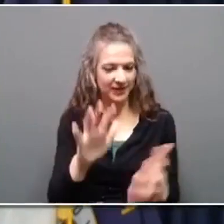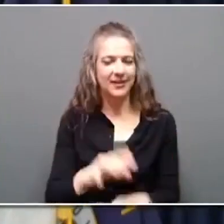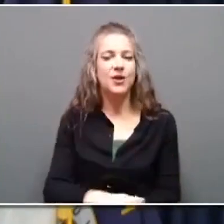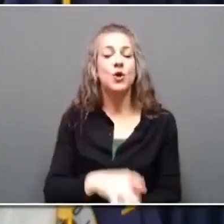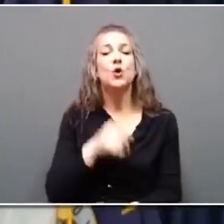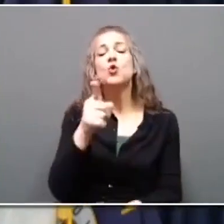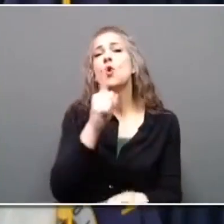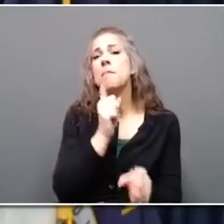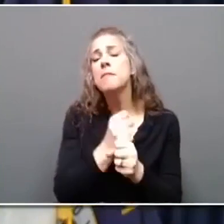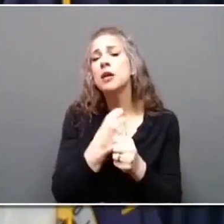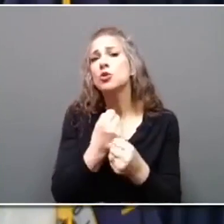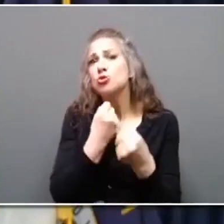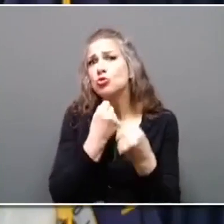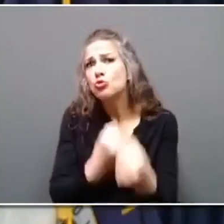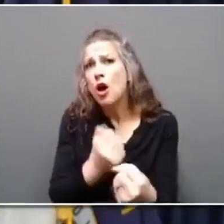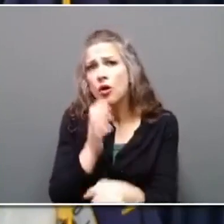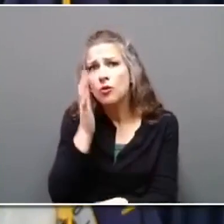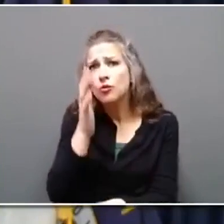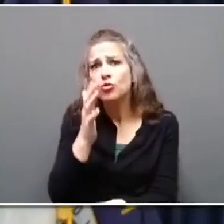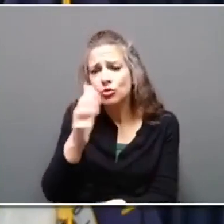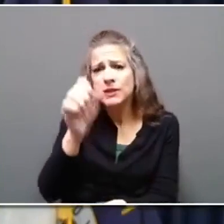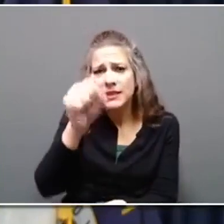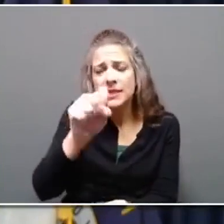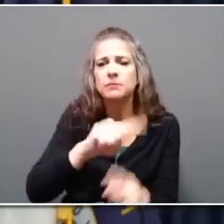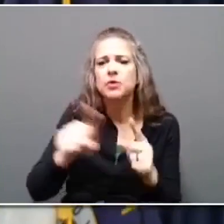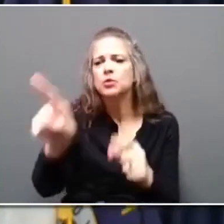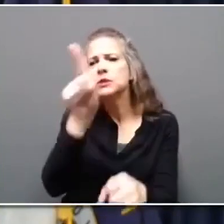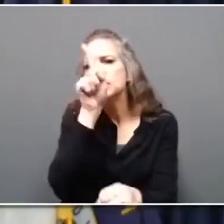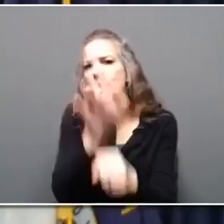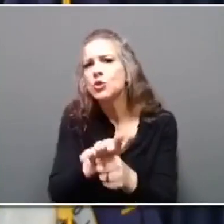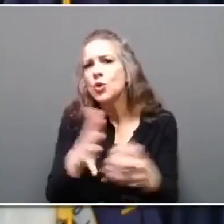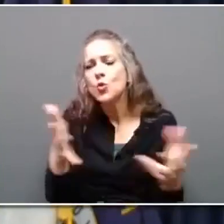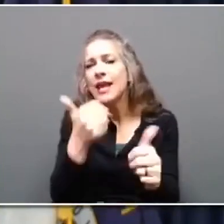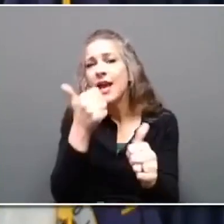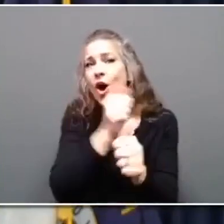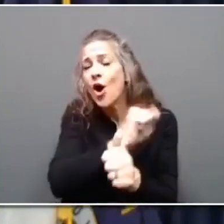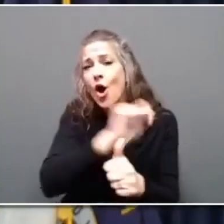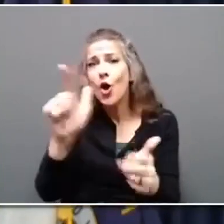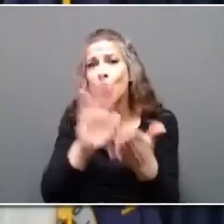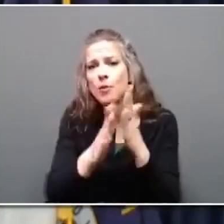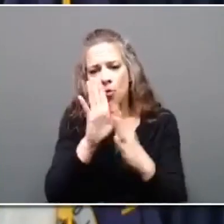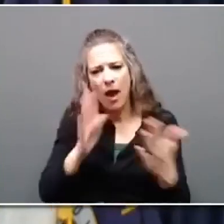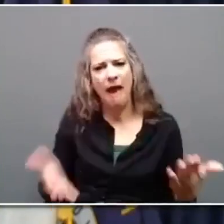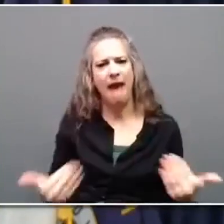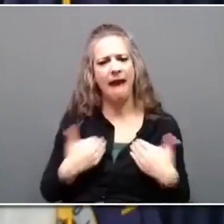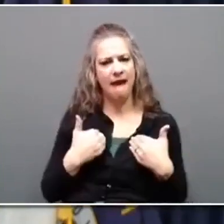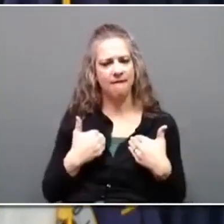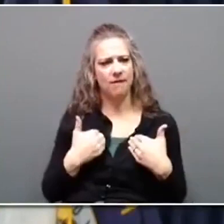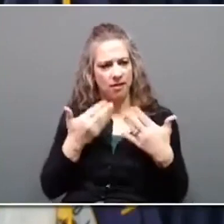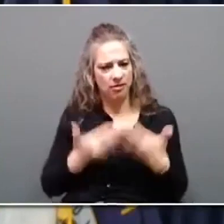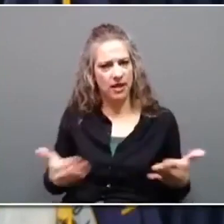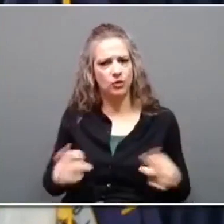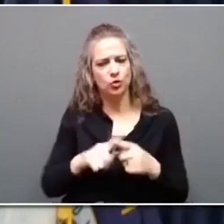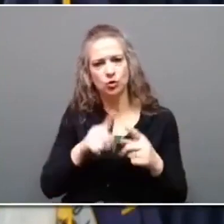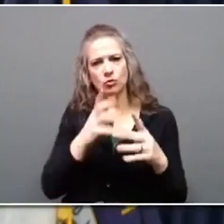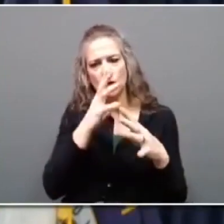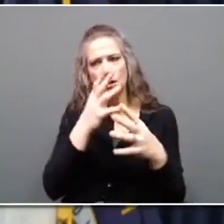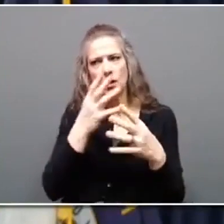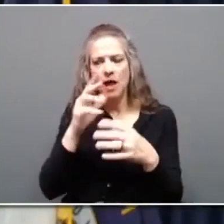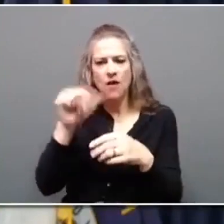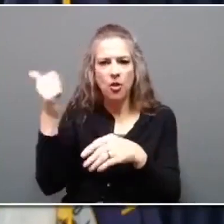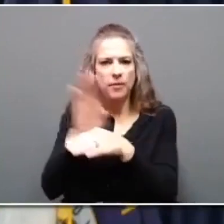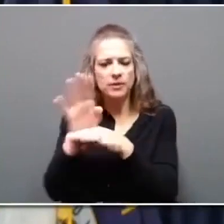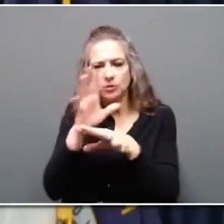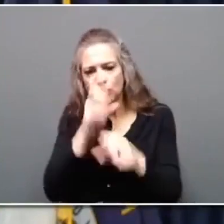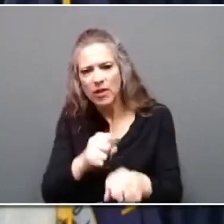but it's also guaranteeing that communities throughout the Commonwealth have the necessary resources to attract new businesses, guests,